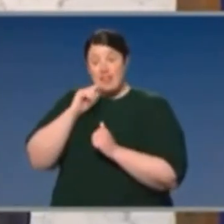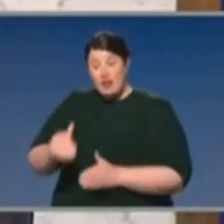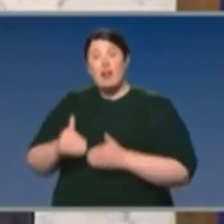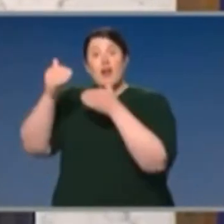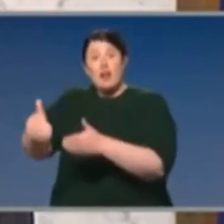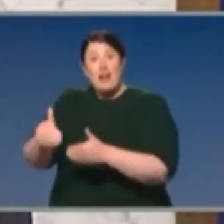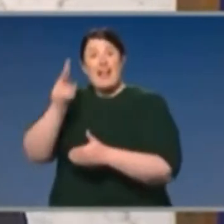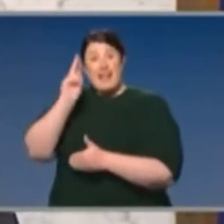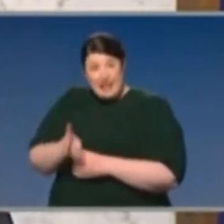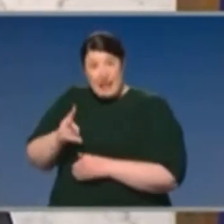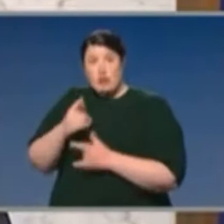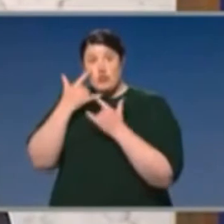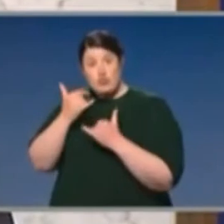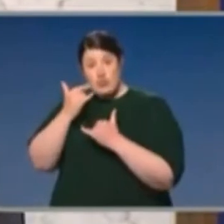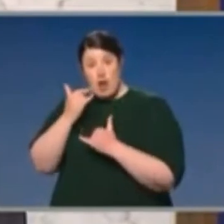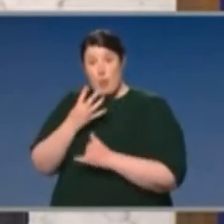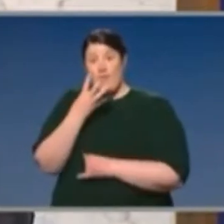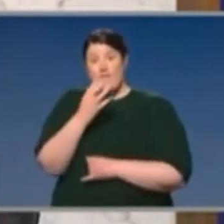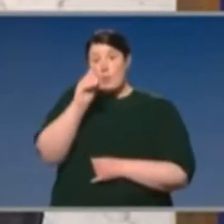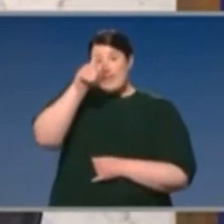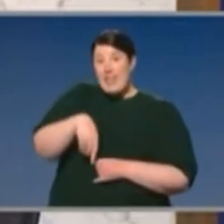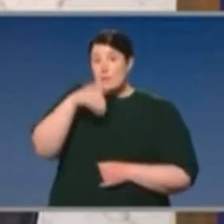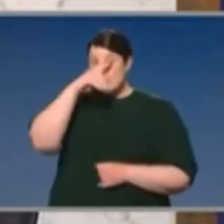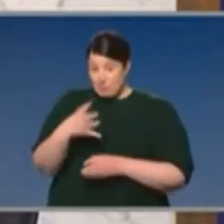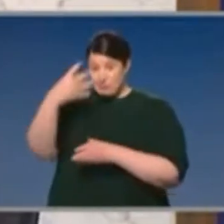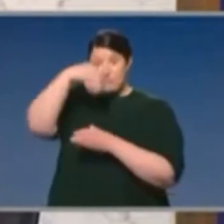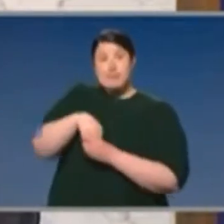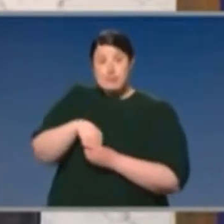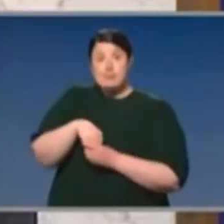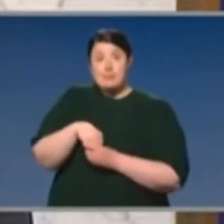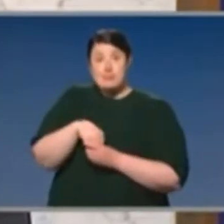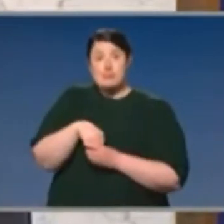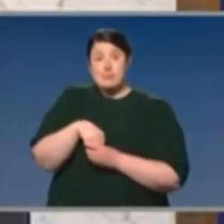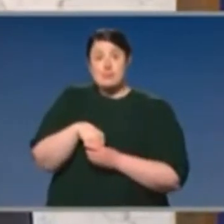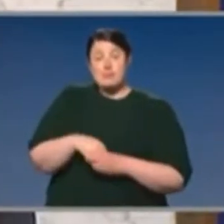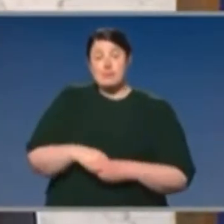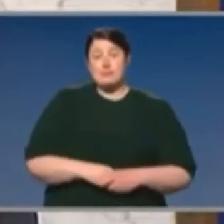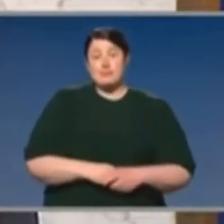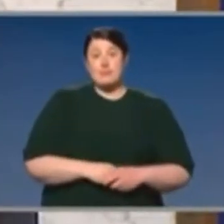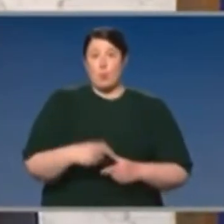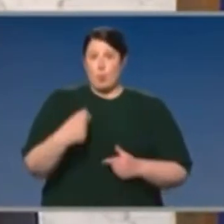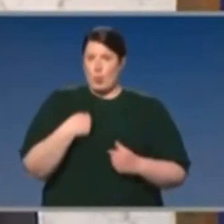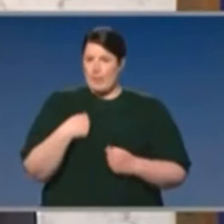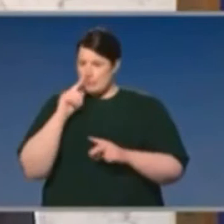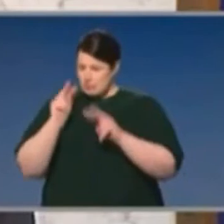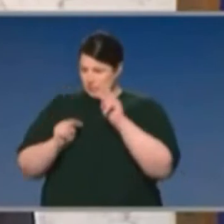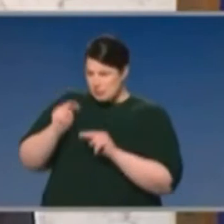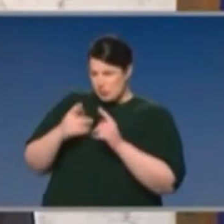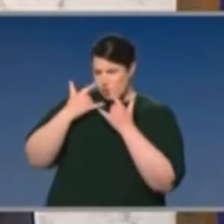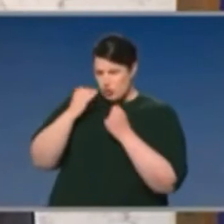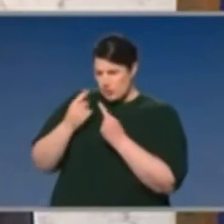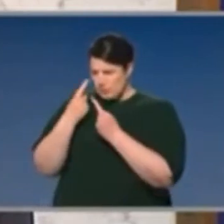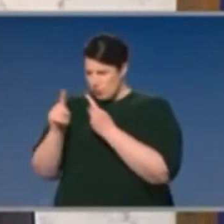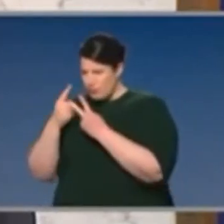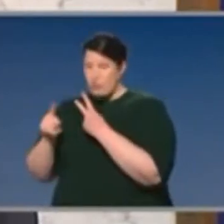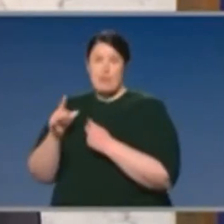,000 patients and participants and TGA approval would be fundamental for both